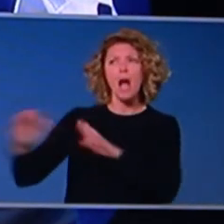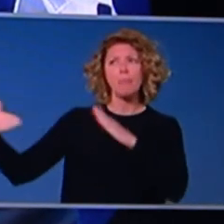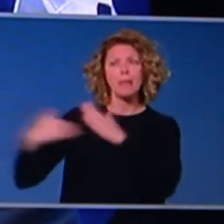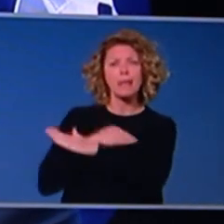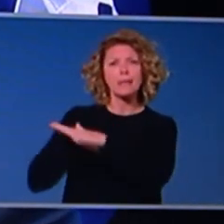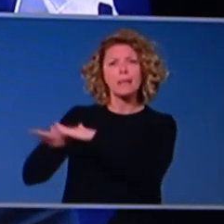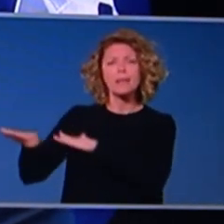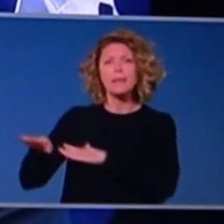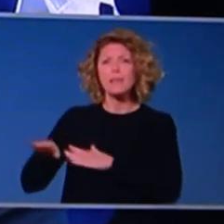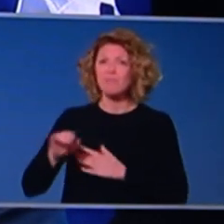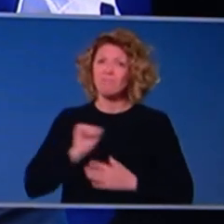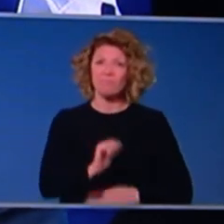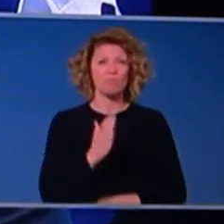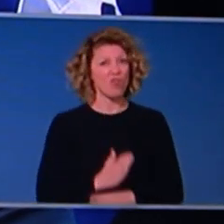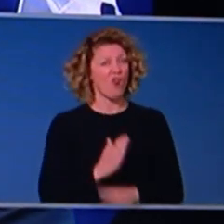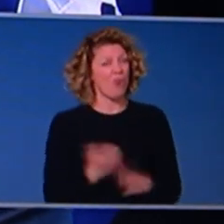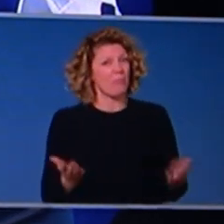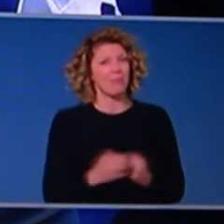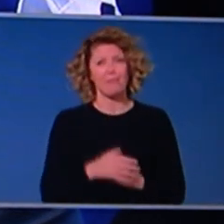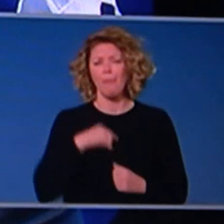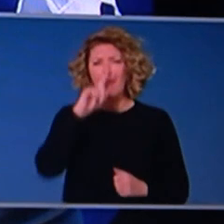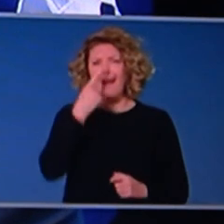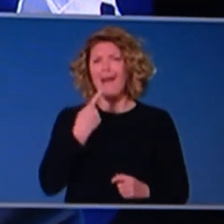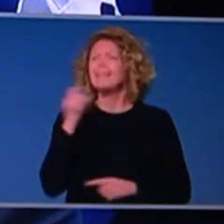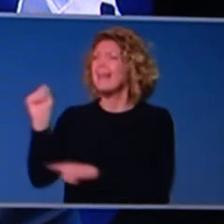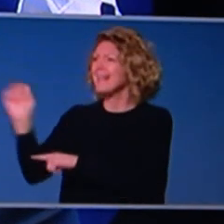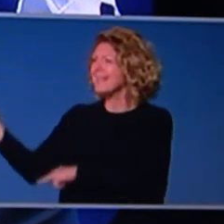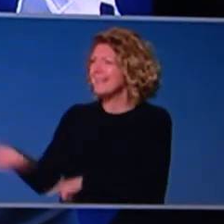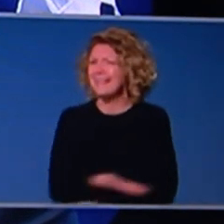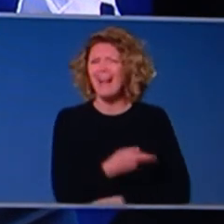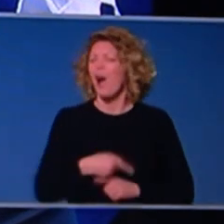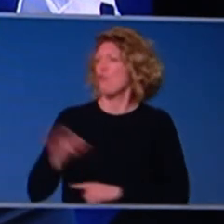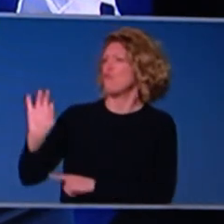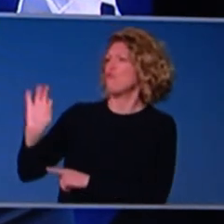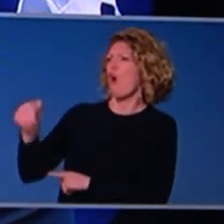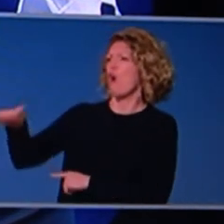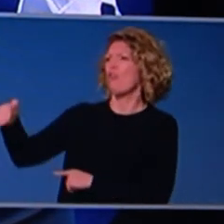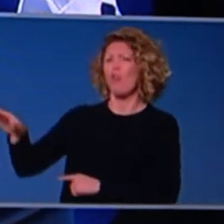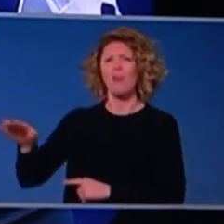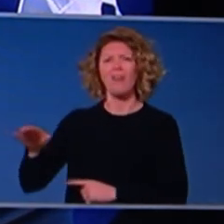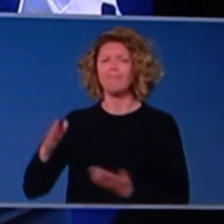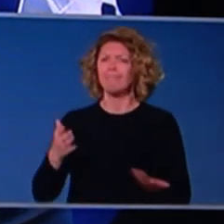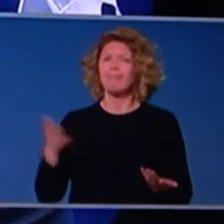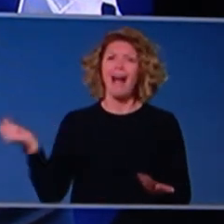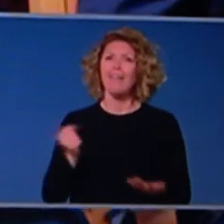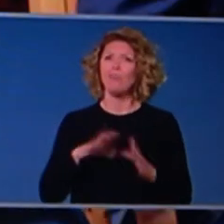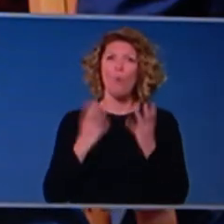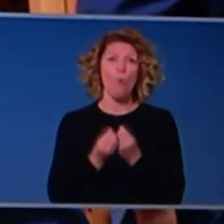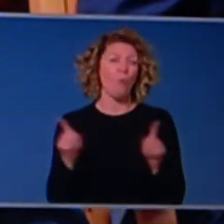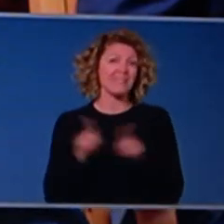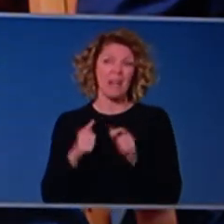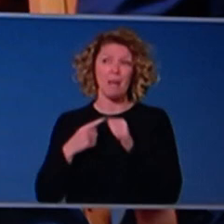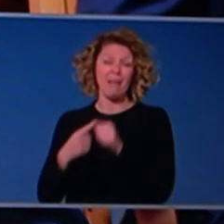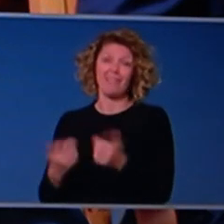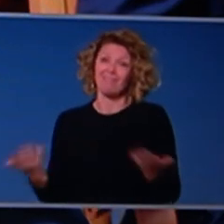any other code. Um, and they'll be treated like, like any other request. And I'm sure I have no doubt that there's no delay. Um,